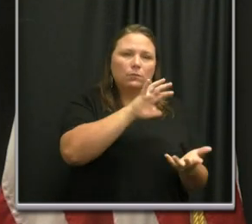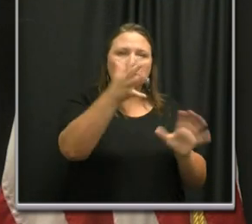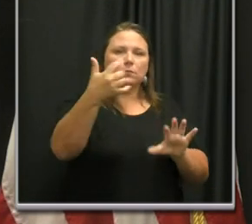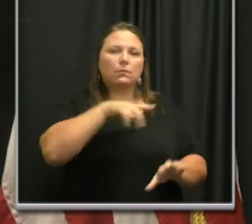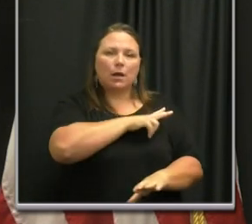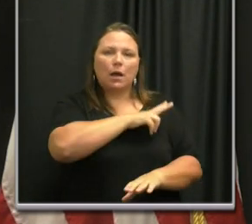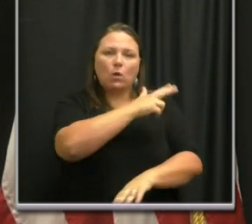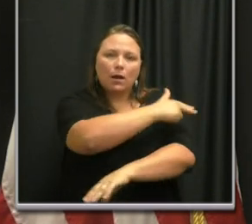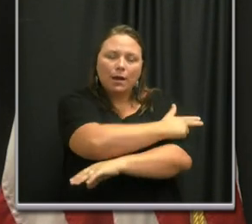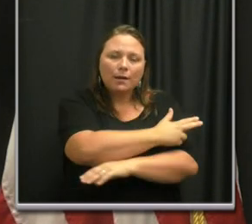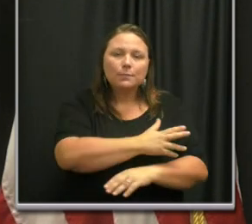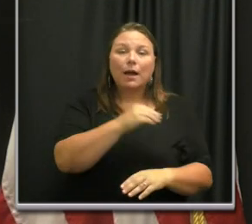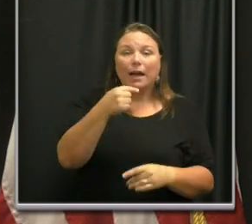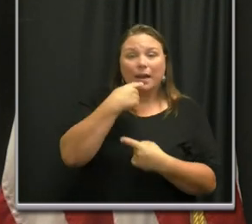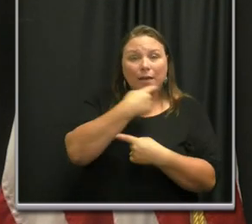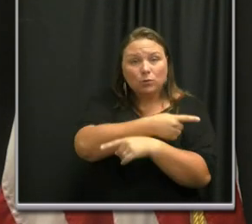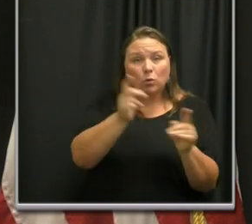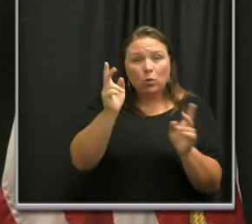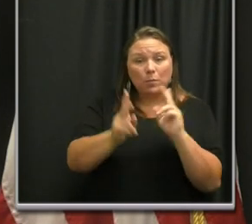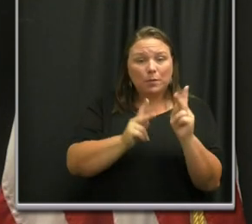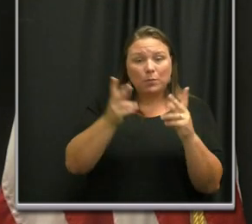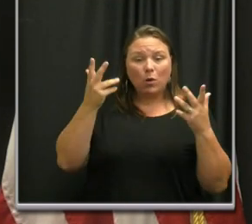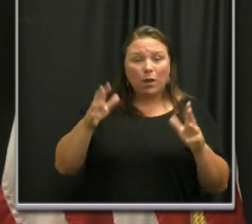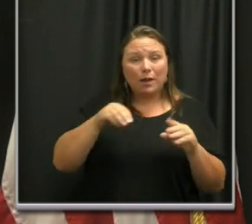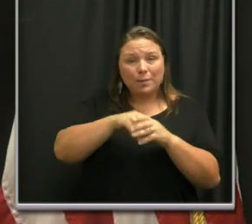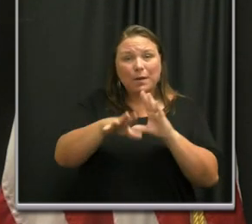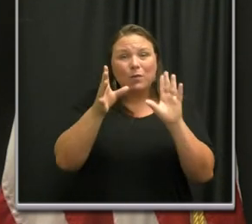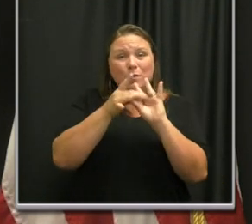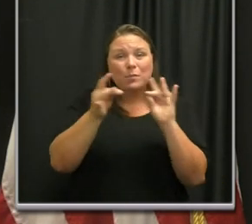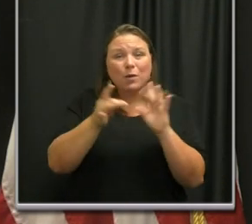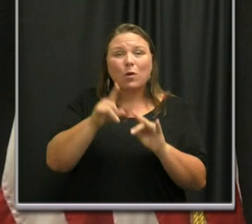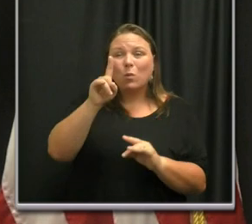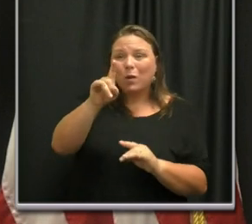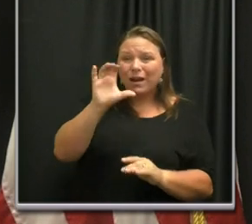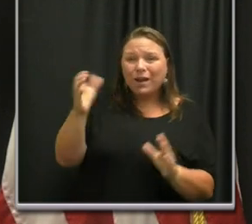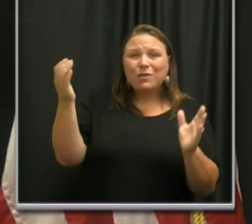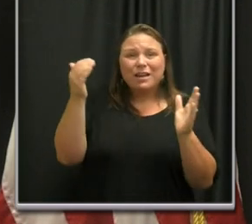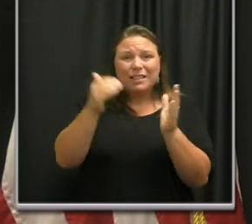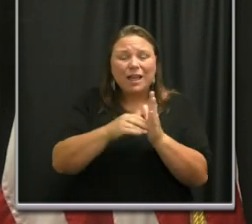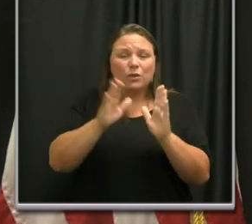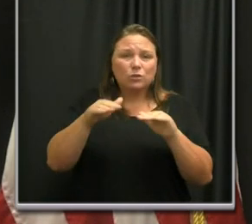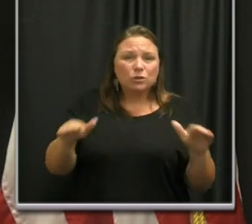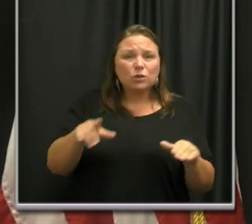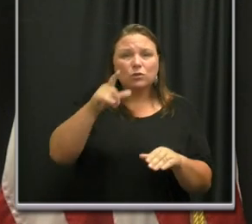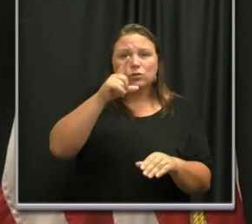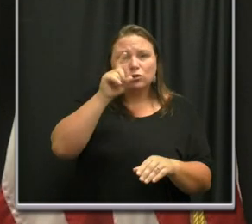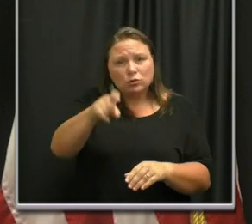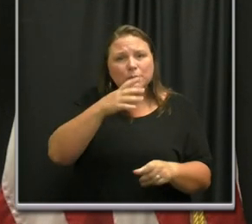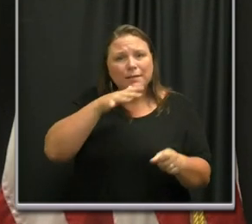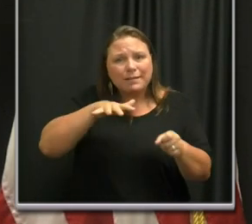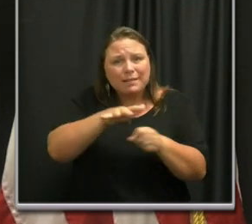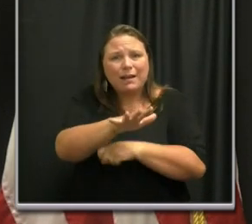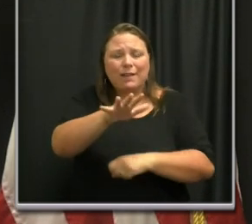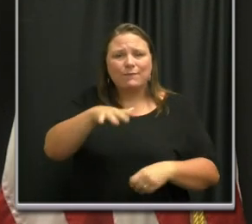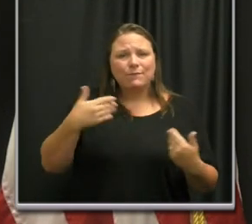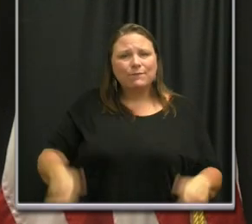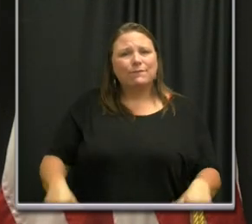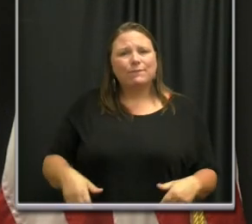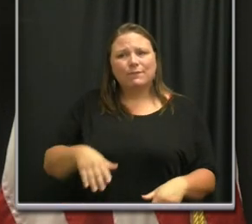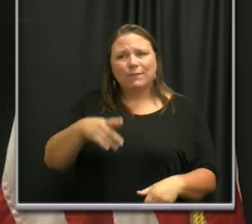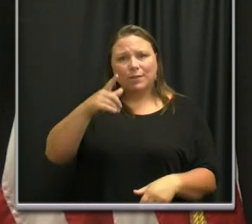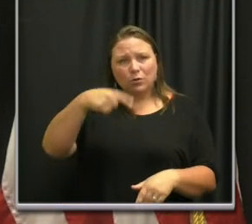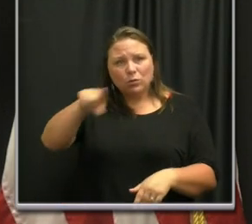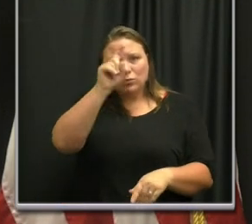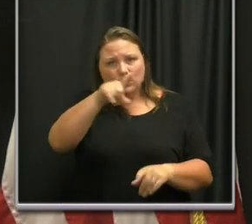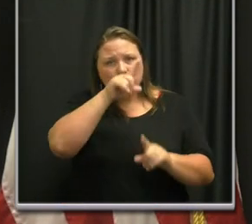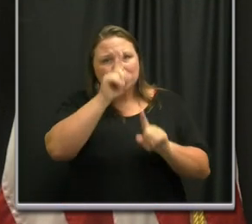And as I said earlier in my remarks, 100,000 children should be enough to have people